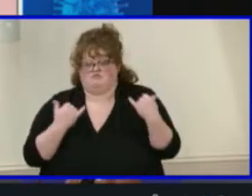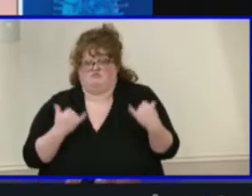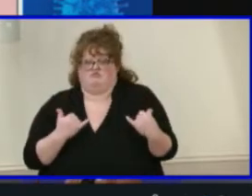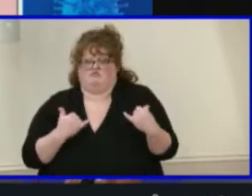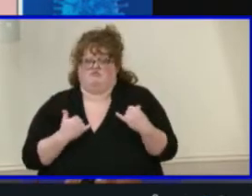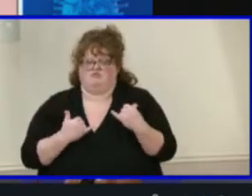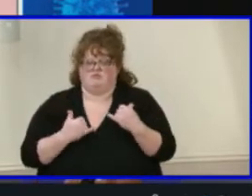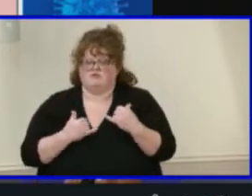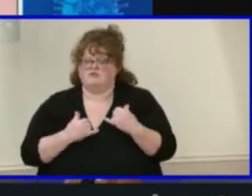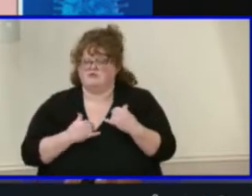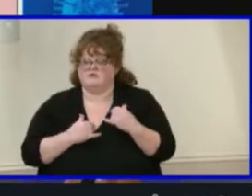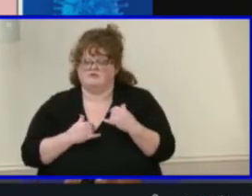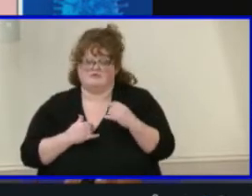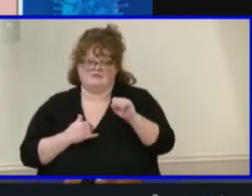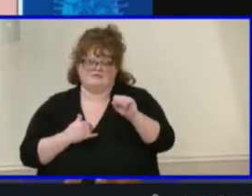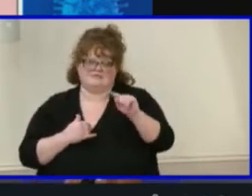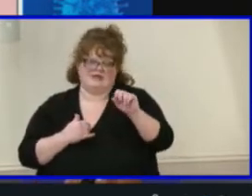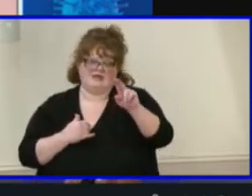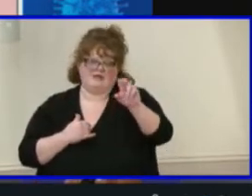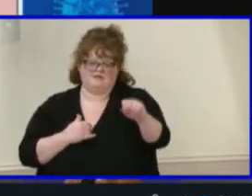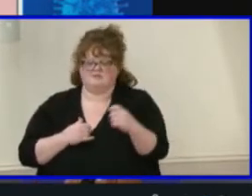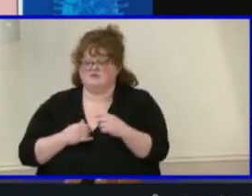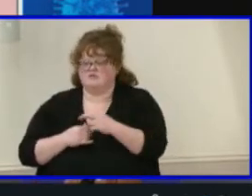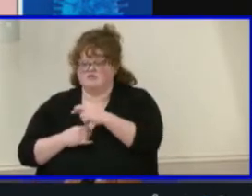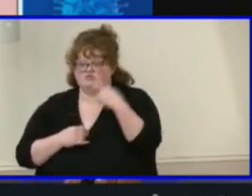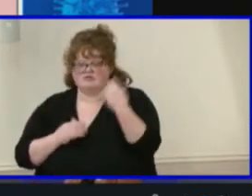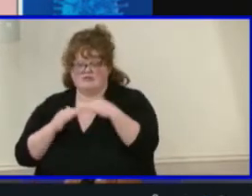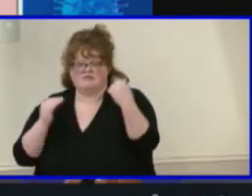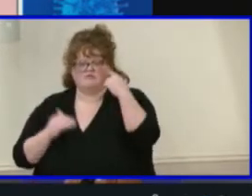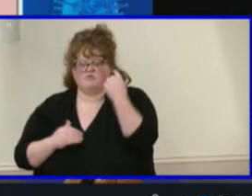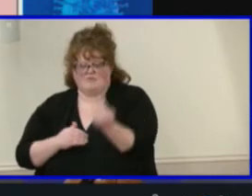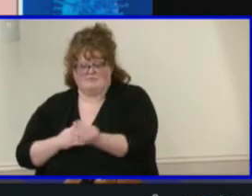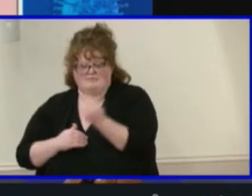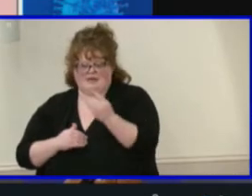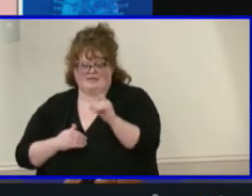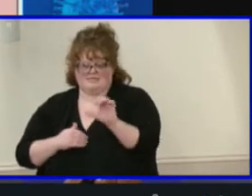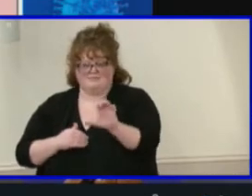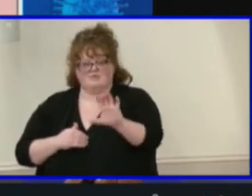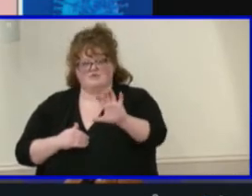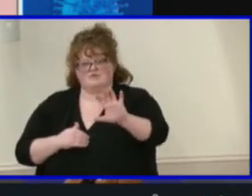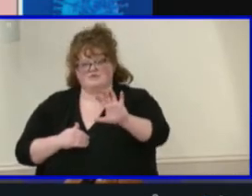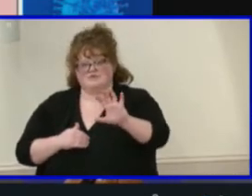The risk levels here for Henrico from Monday, December 7th are circled here in red.